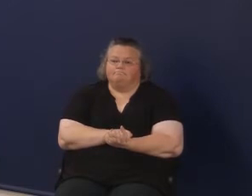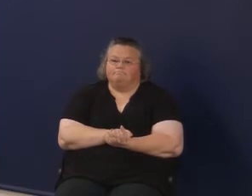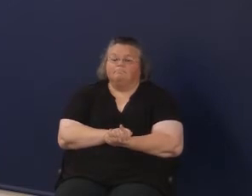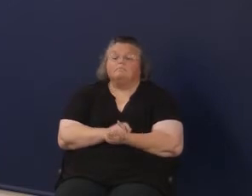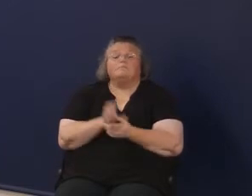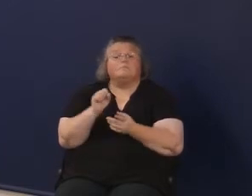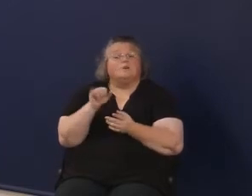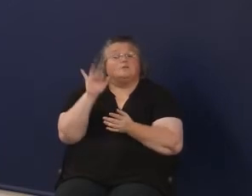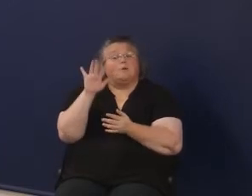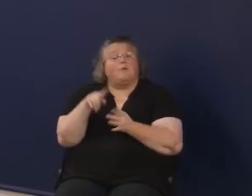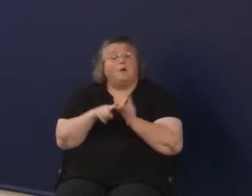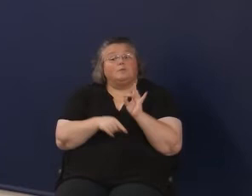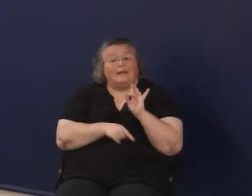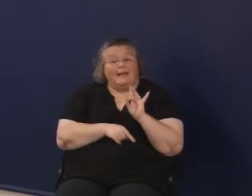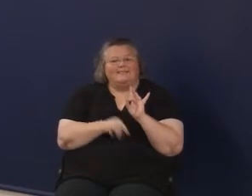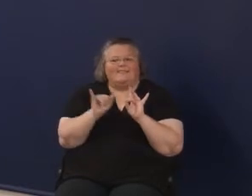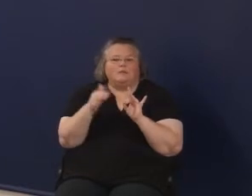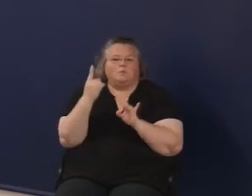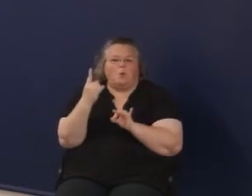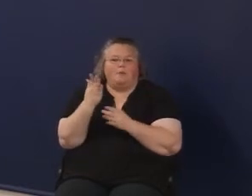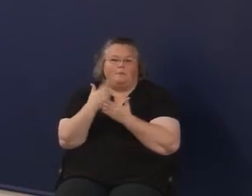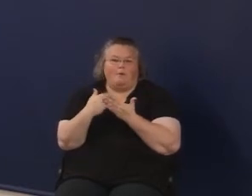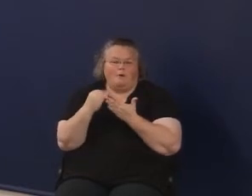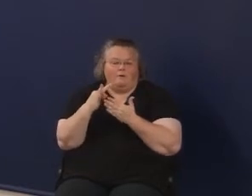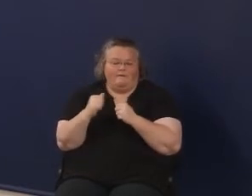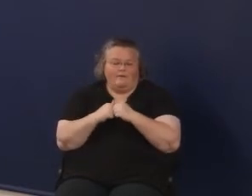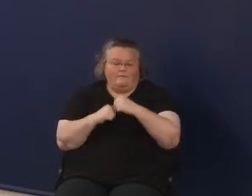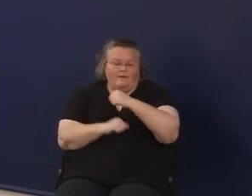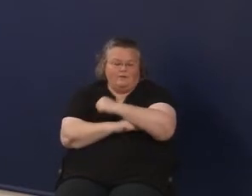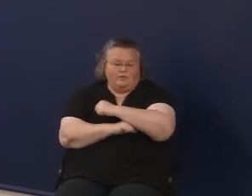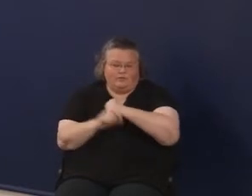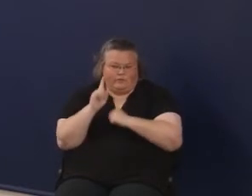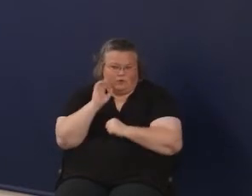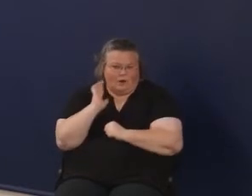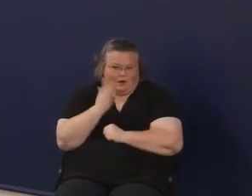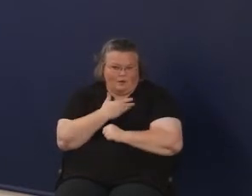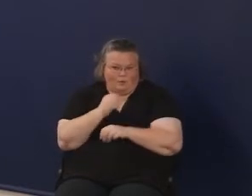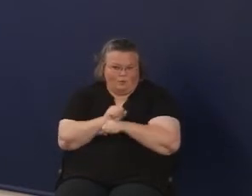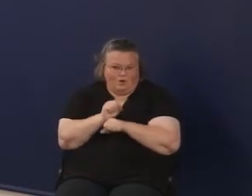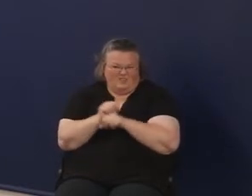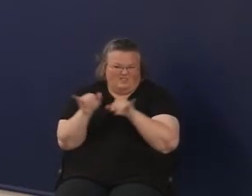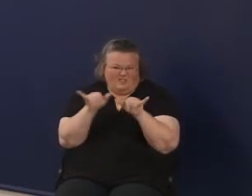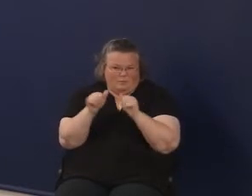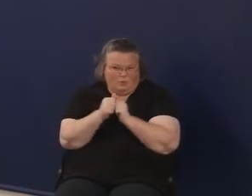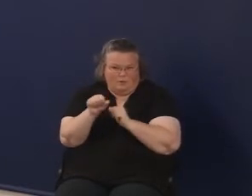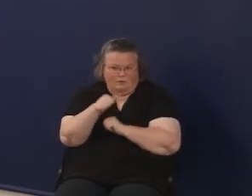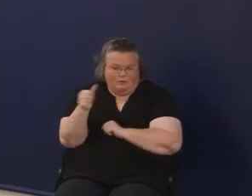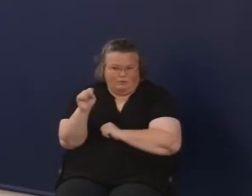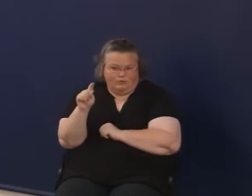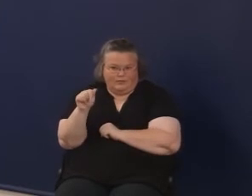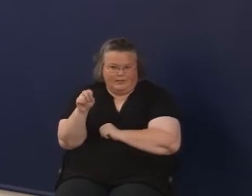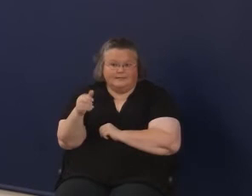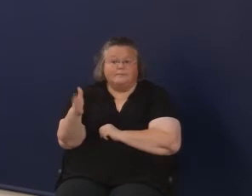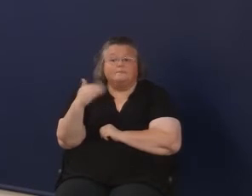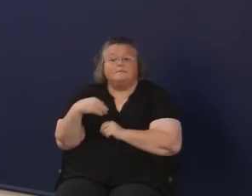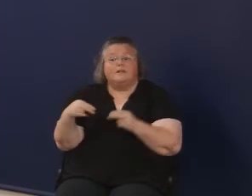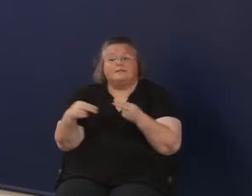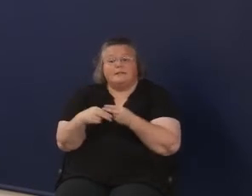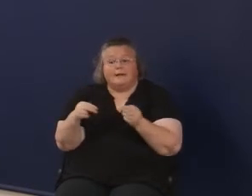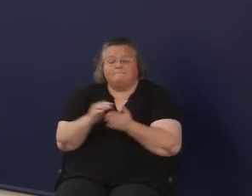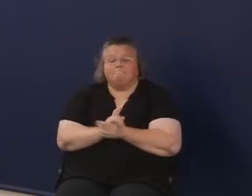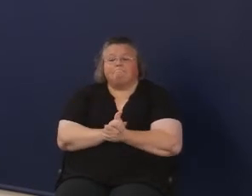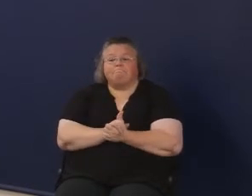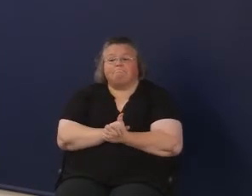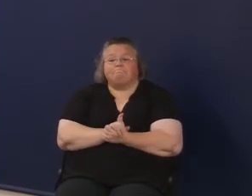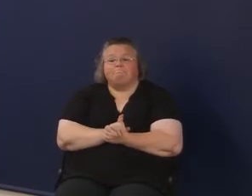So that sort of serves as one piece of the foundation for similar work that we have in Kentucky. Next slide. We